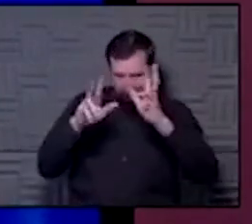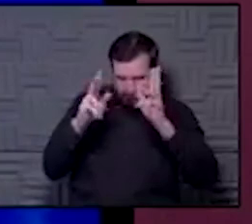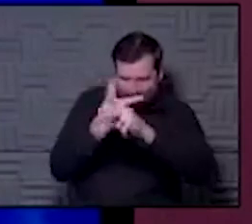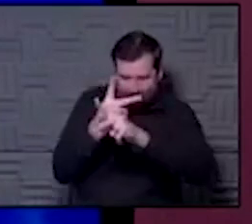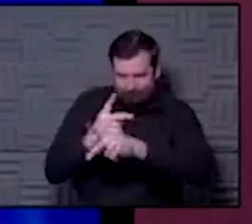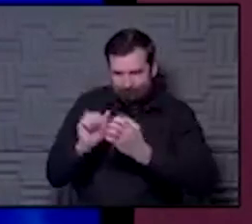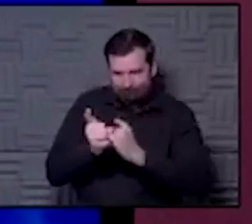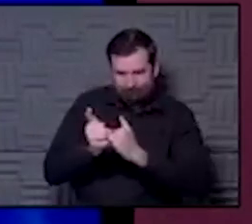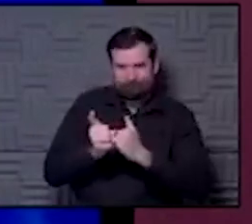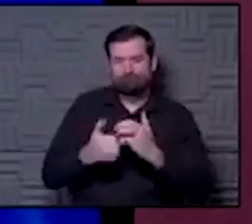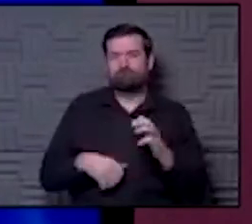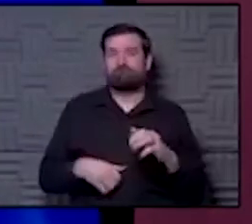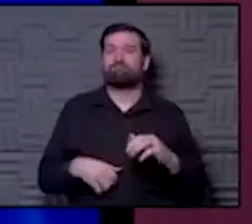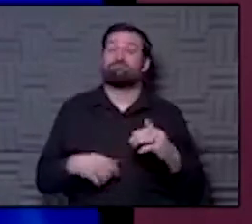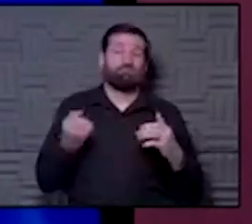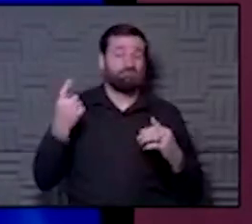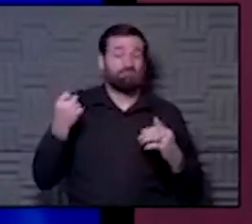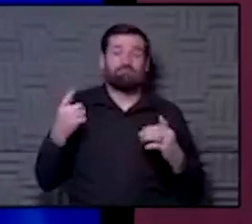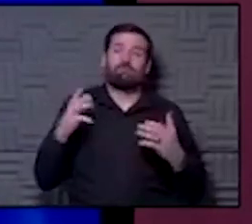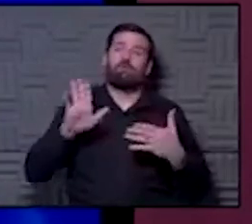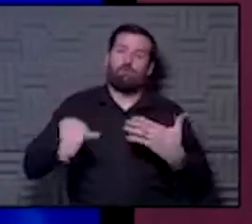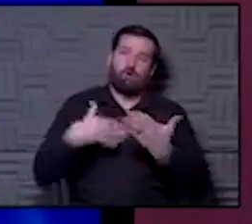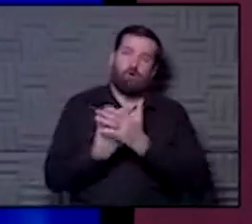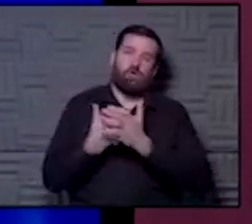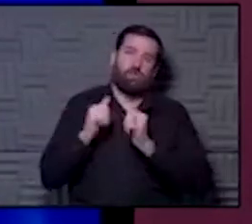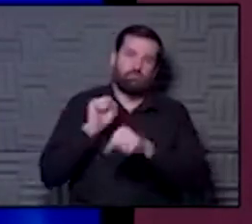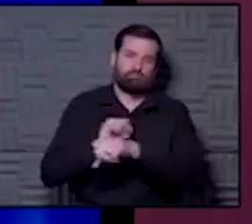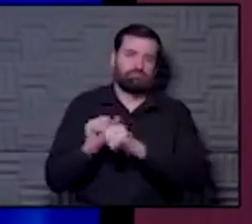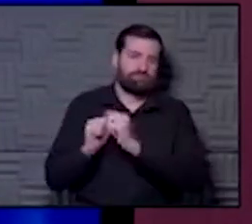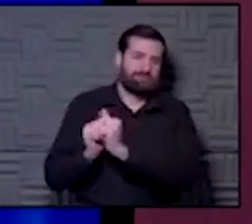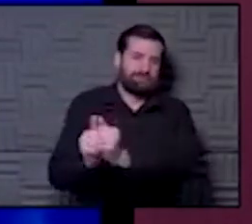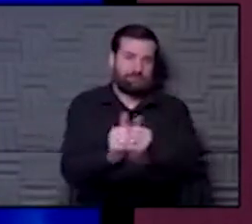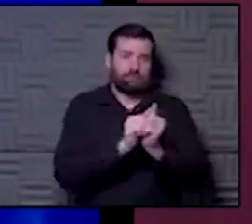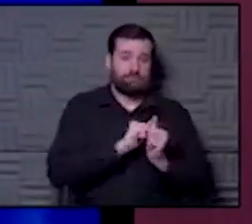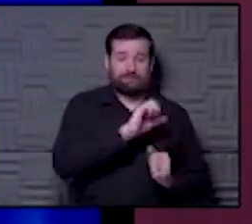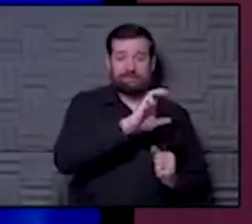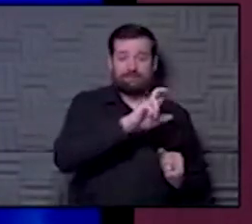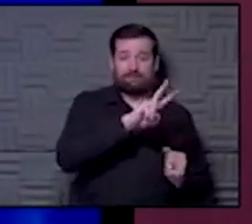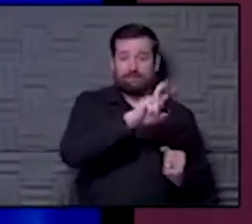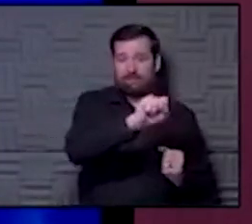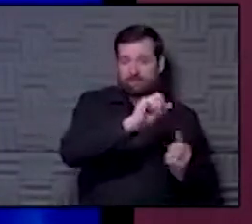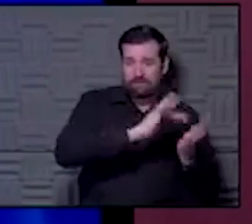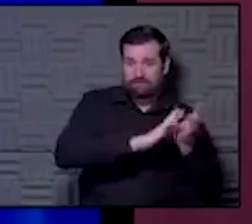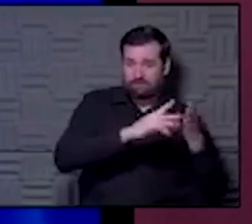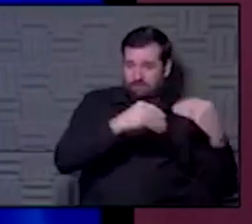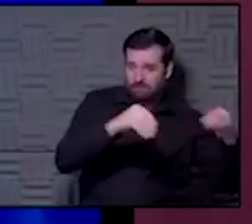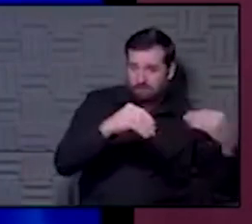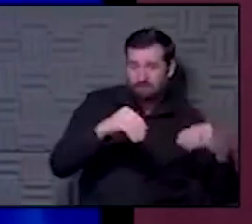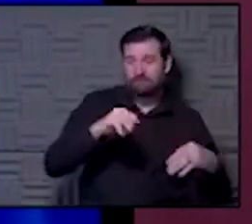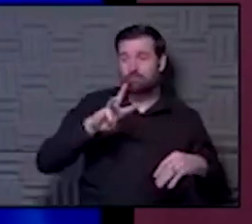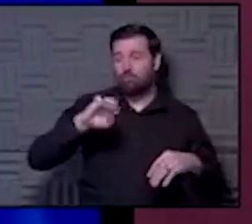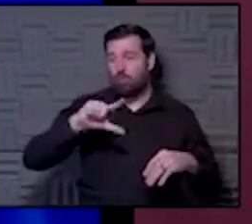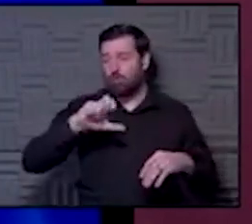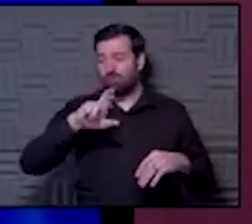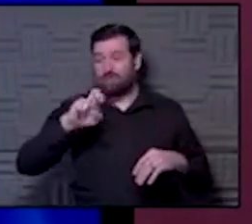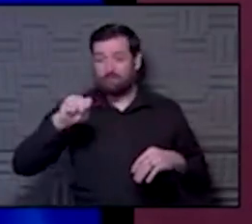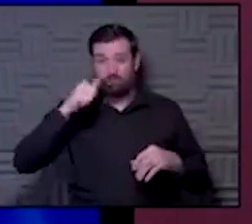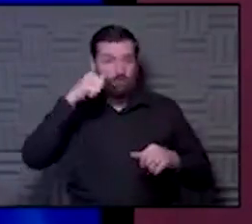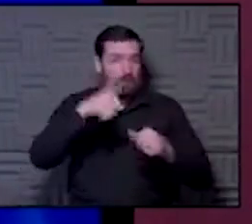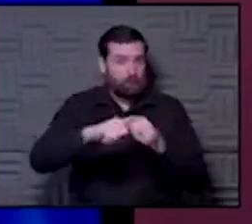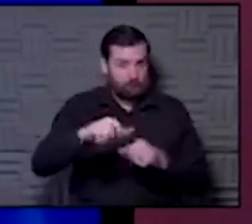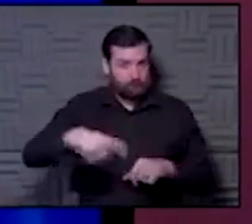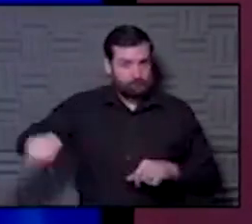no mistake, this will take all of us to do that. Whether it's the CVS and Walgreens pharmacies, which by the way, remember what they've done in nursing homes,